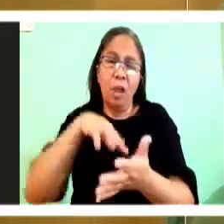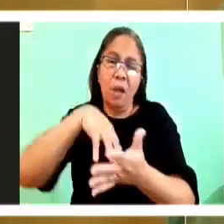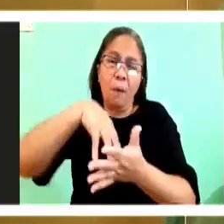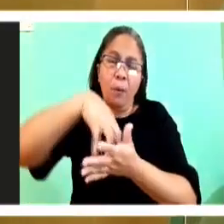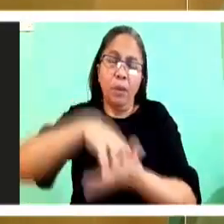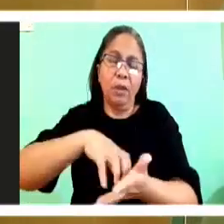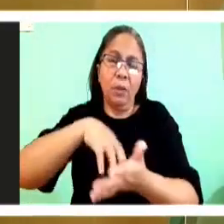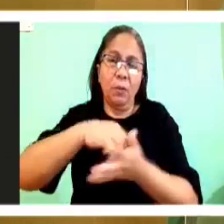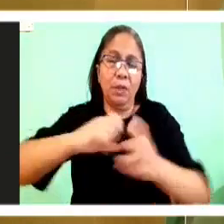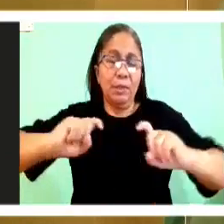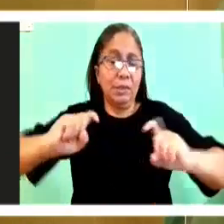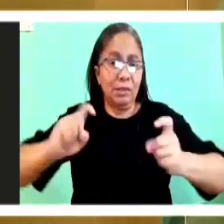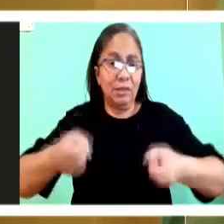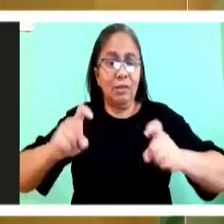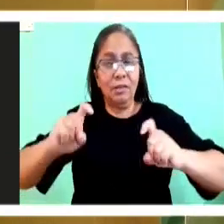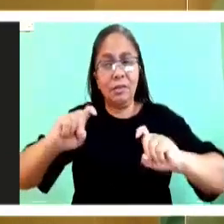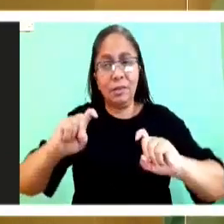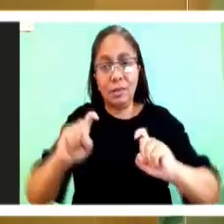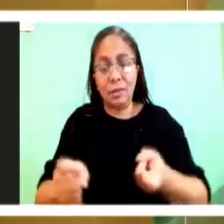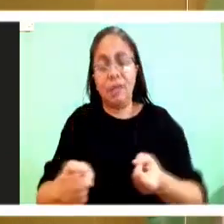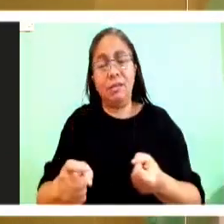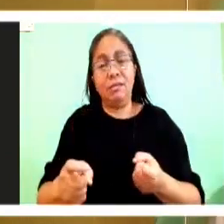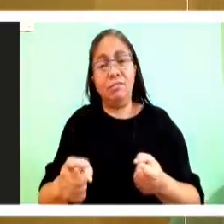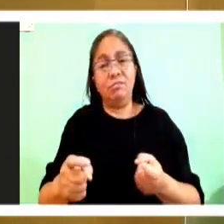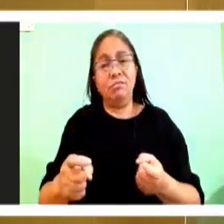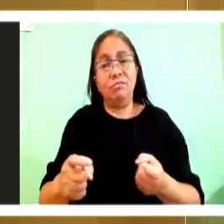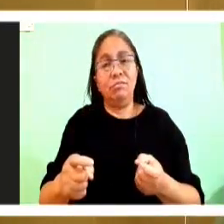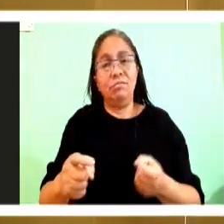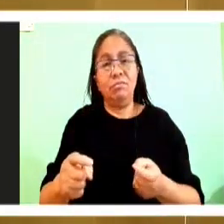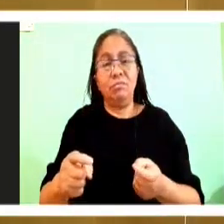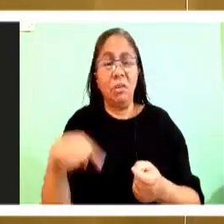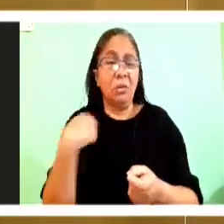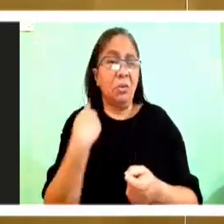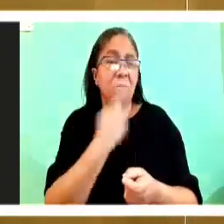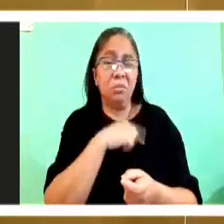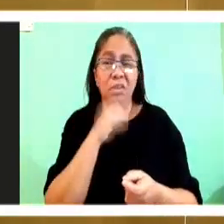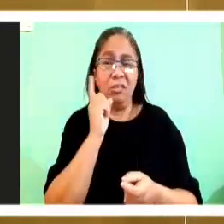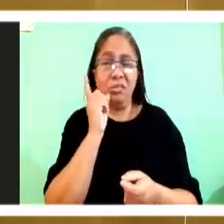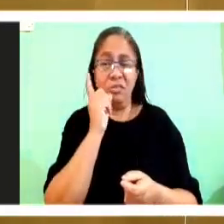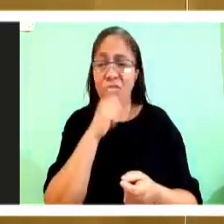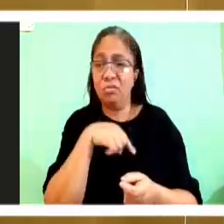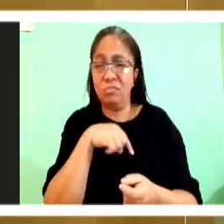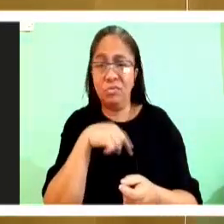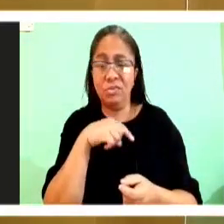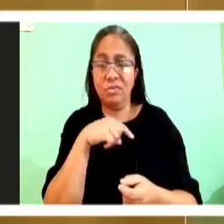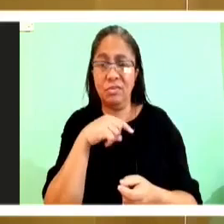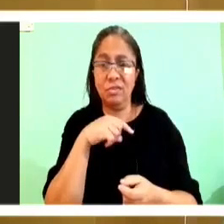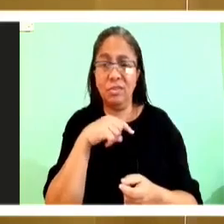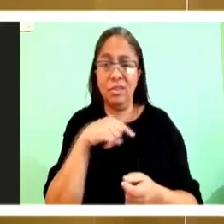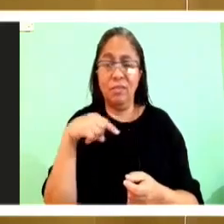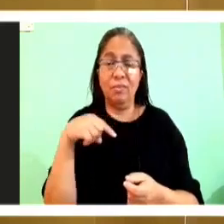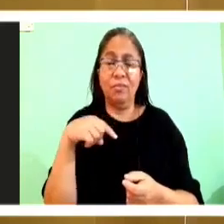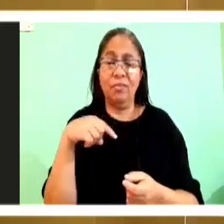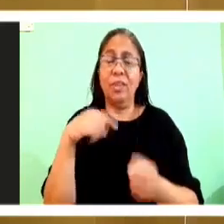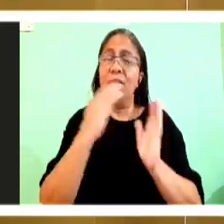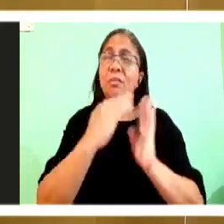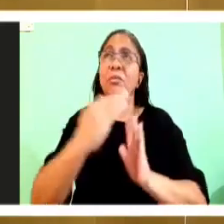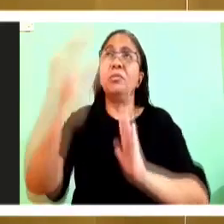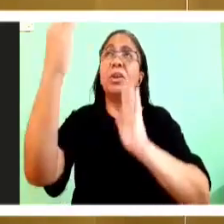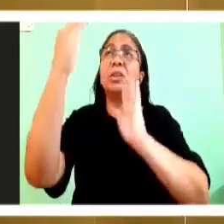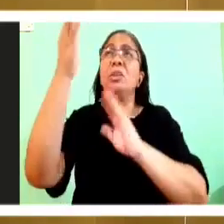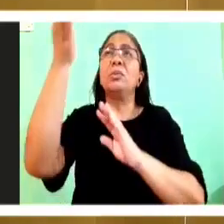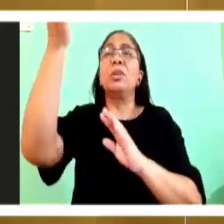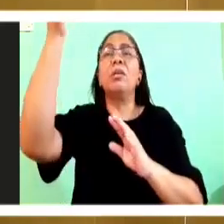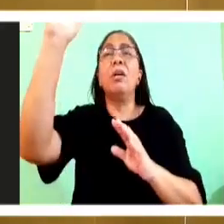come face to face with God is to recognize how stupid and silly we are. To come face to face with God is to recognize that